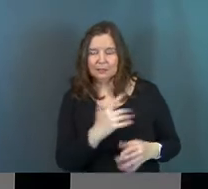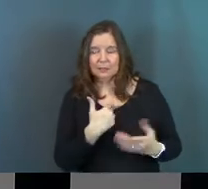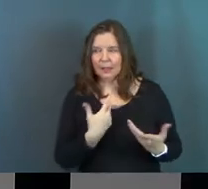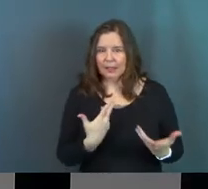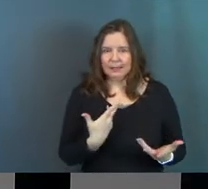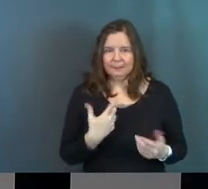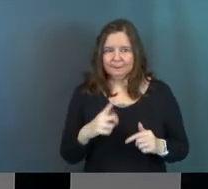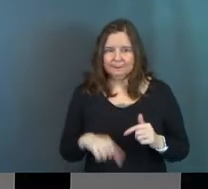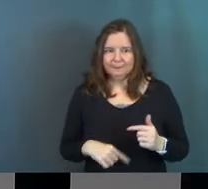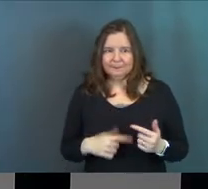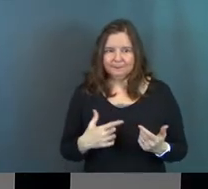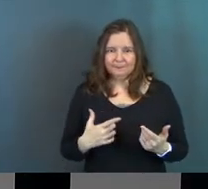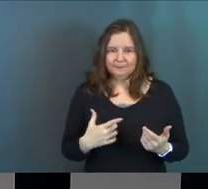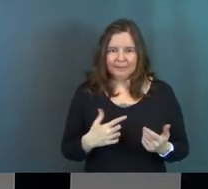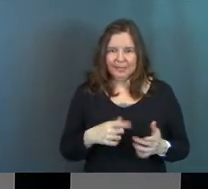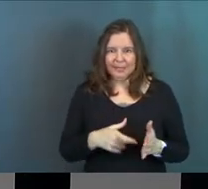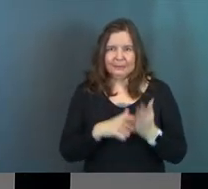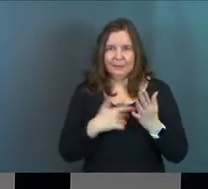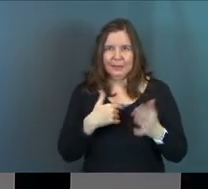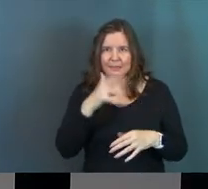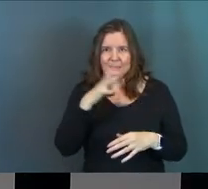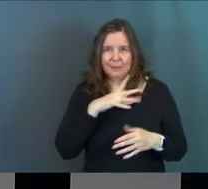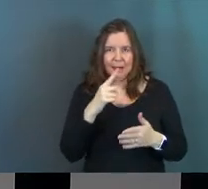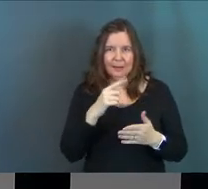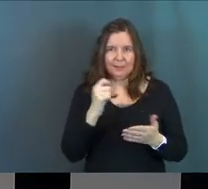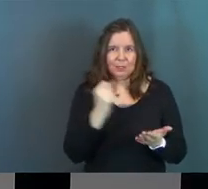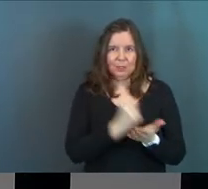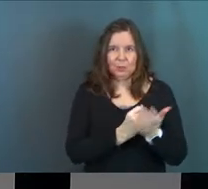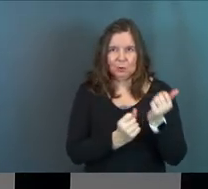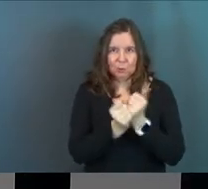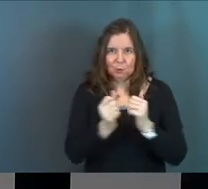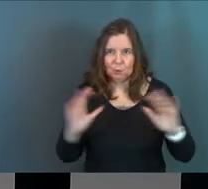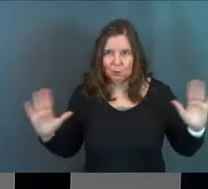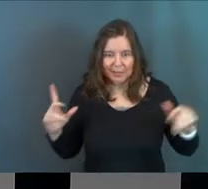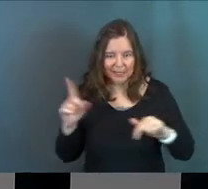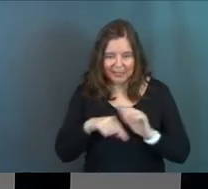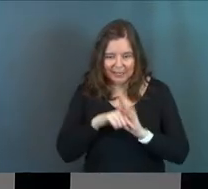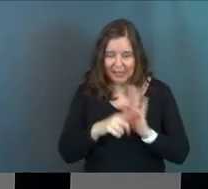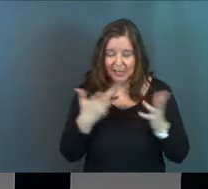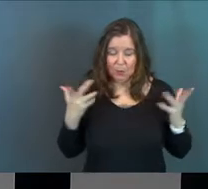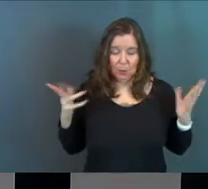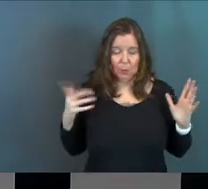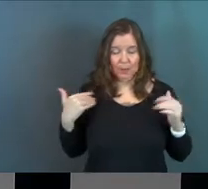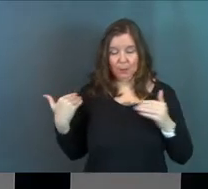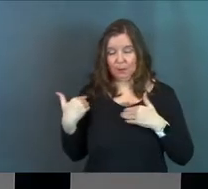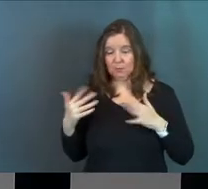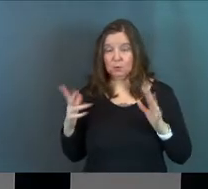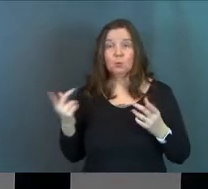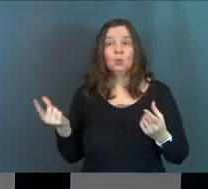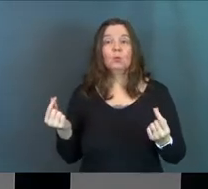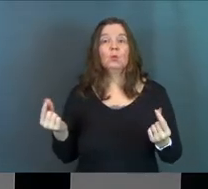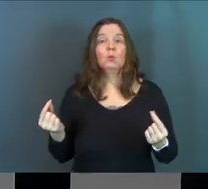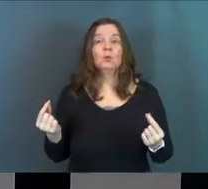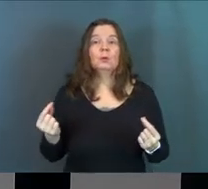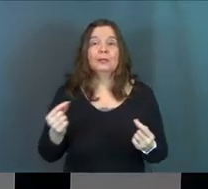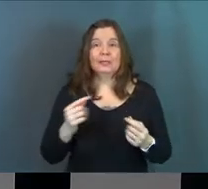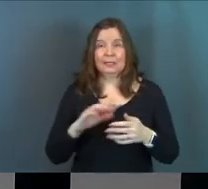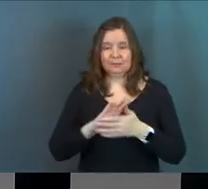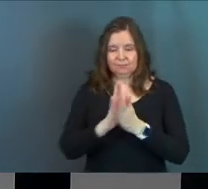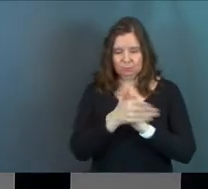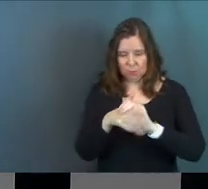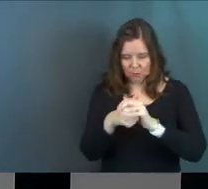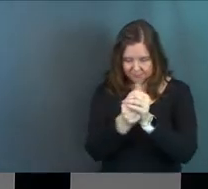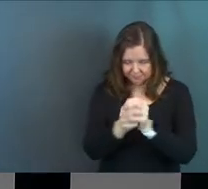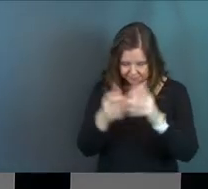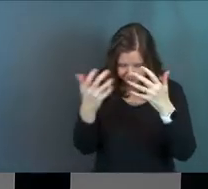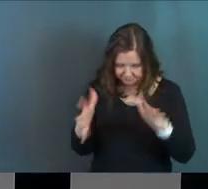moment. He's like, I can't just demand that this man be crucified. I can't kill him. His blood won't be on my hands. So what he does is he, he washes his hands